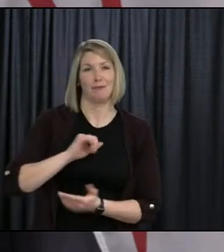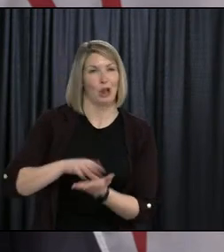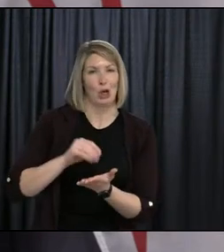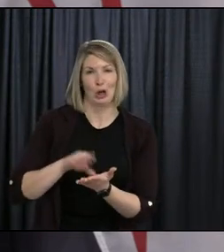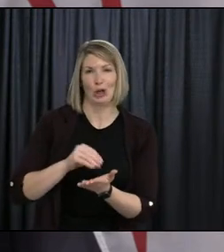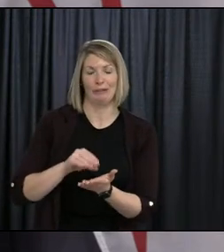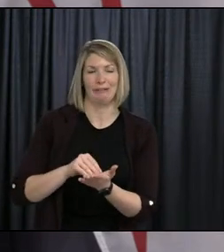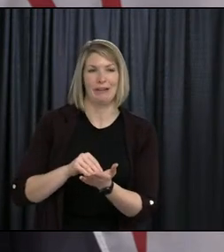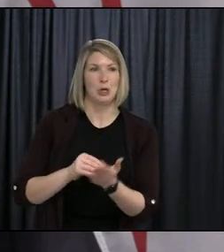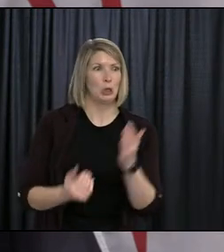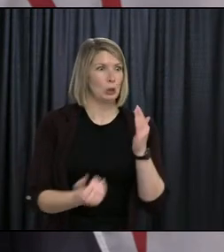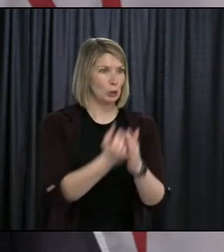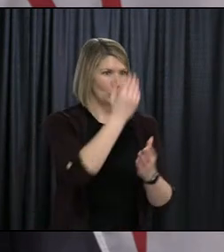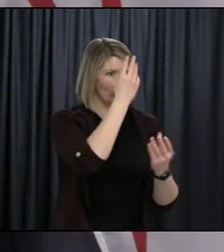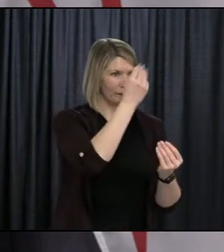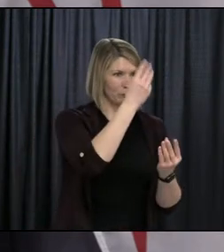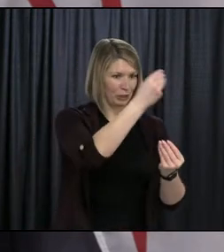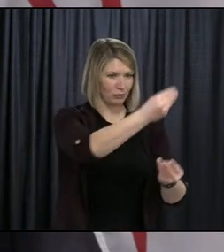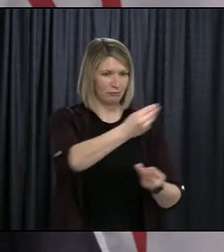and overcome as required.